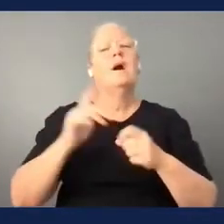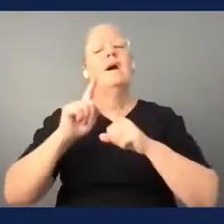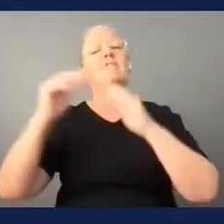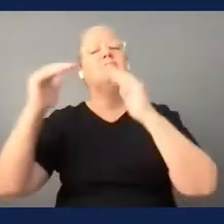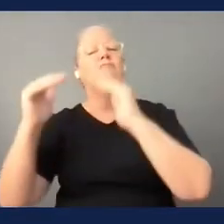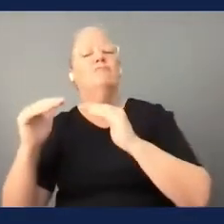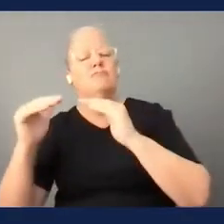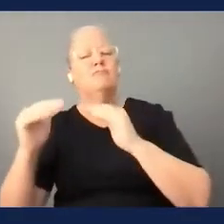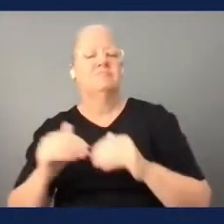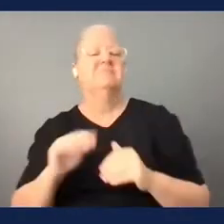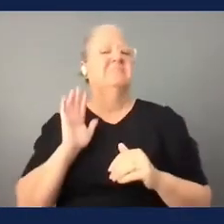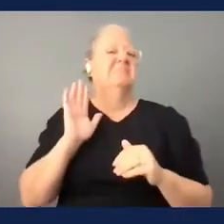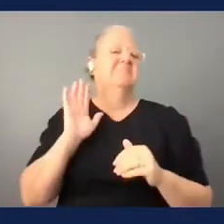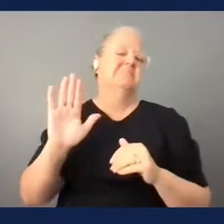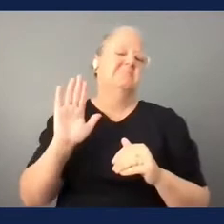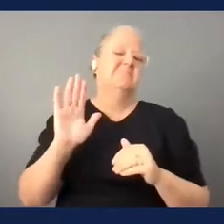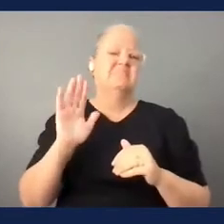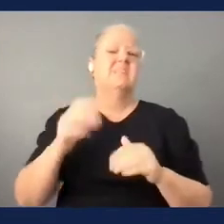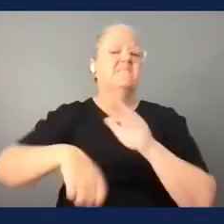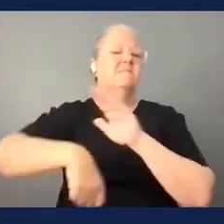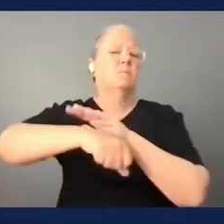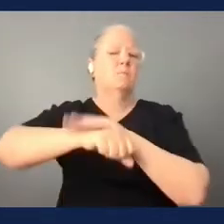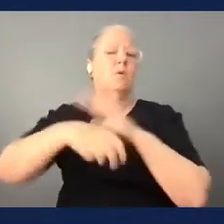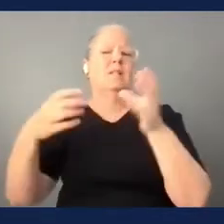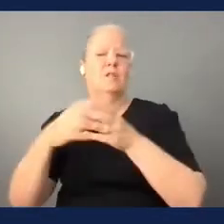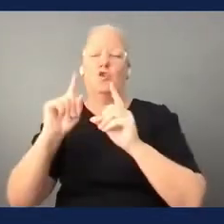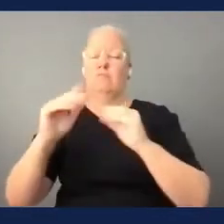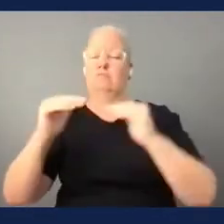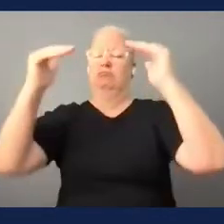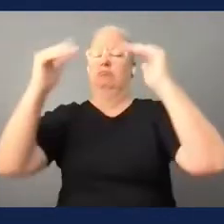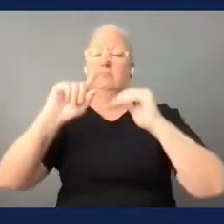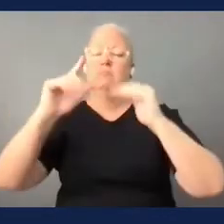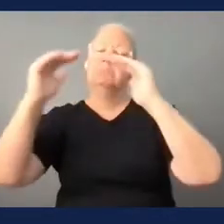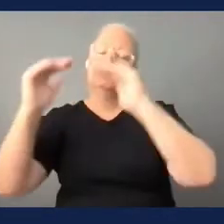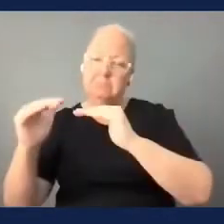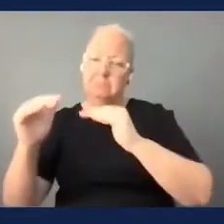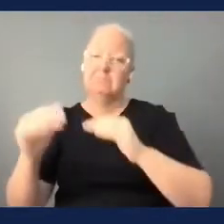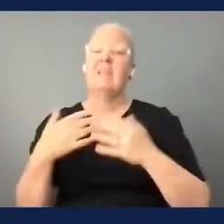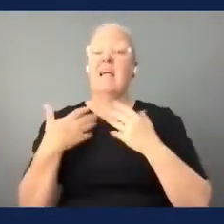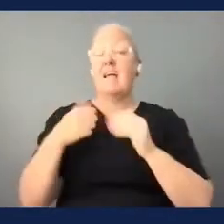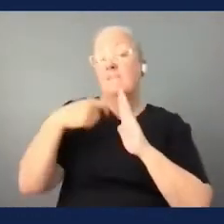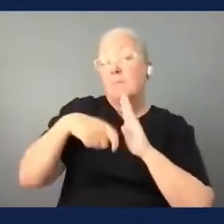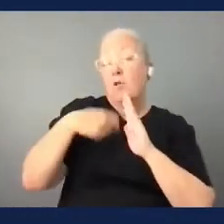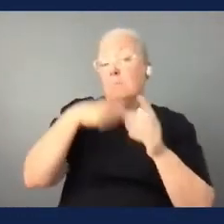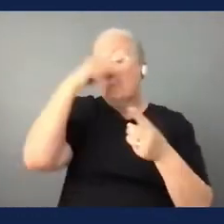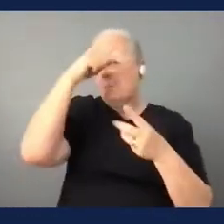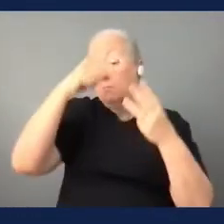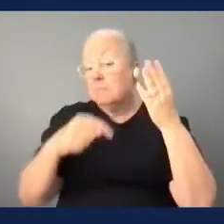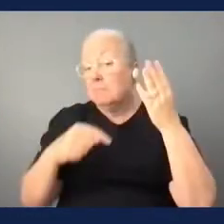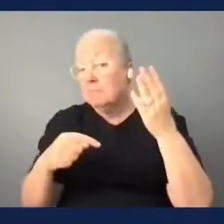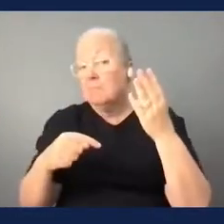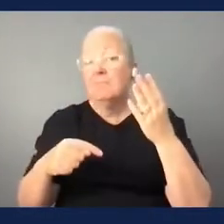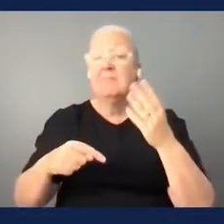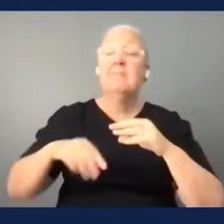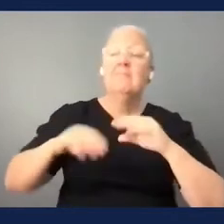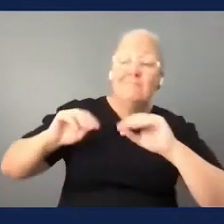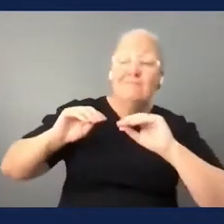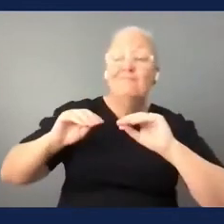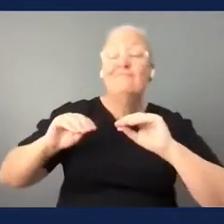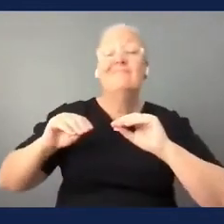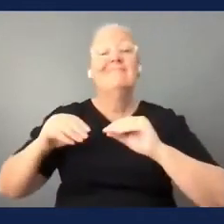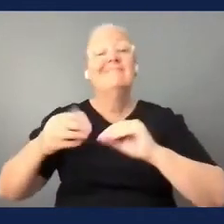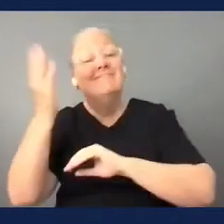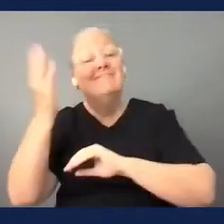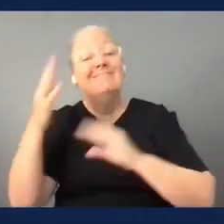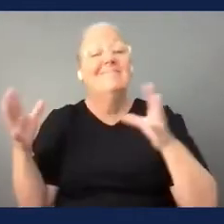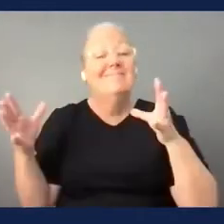and we ran a number of programs there and i had said that i would just give you a sense of what can